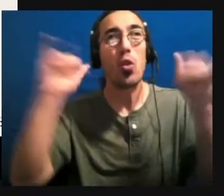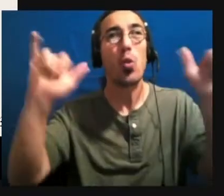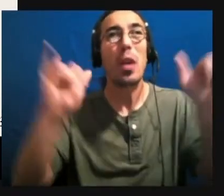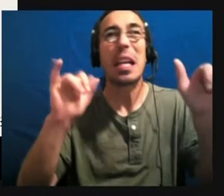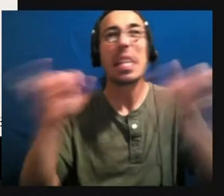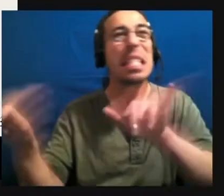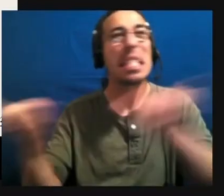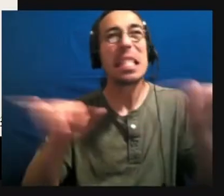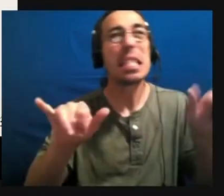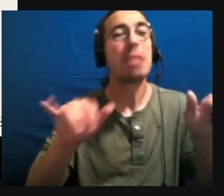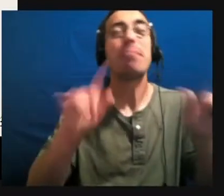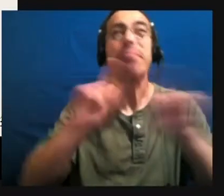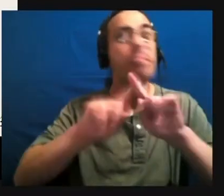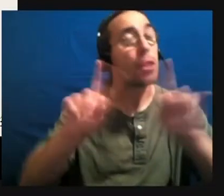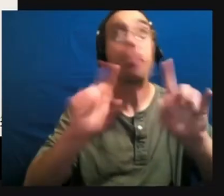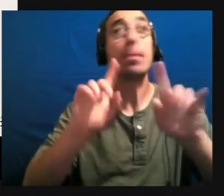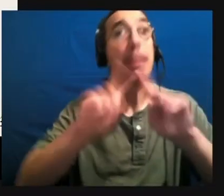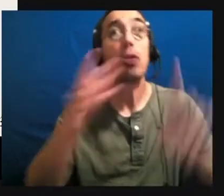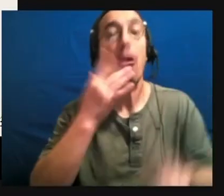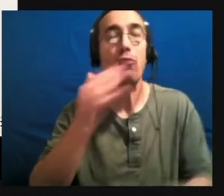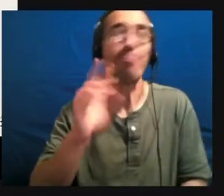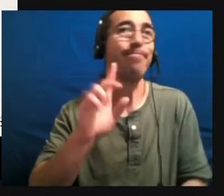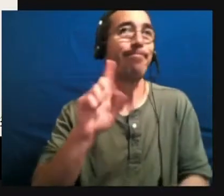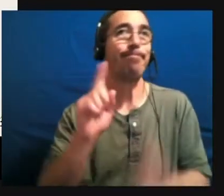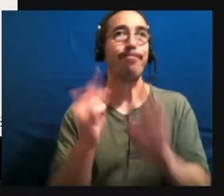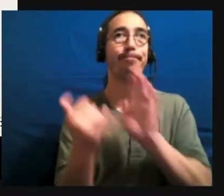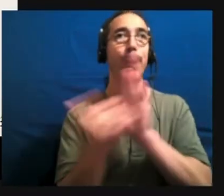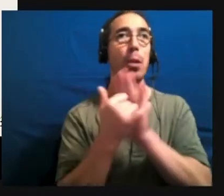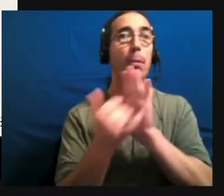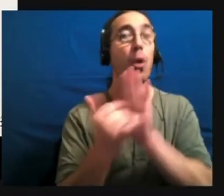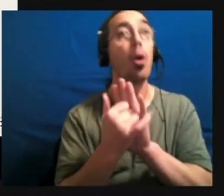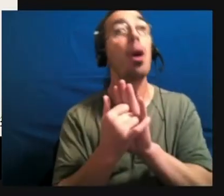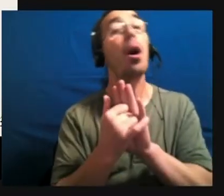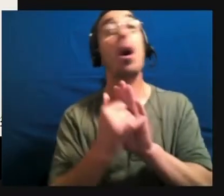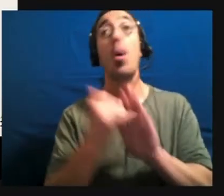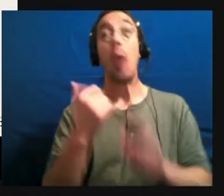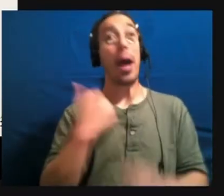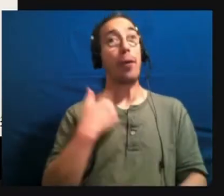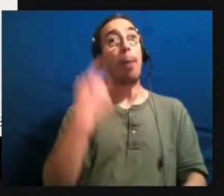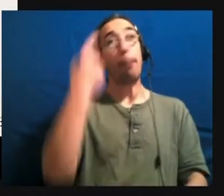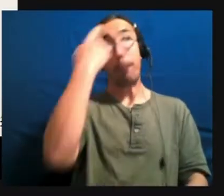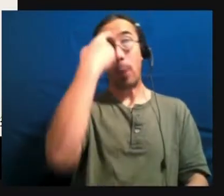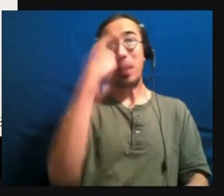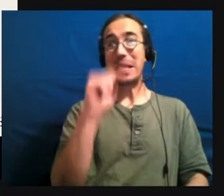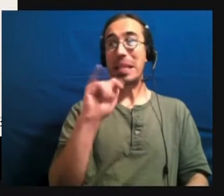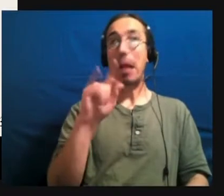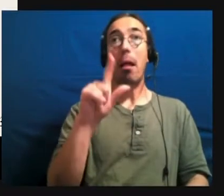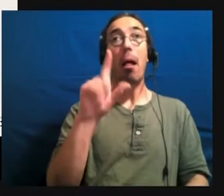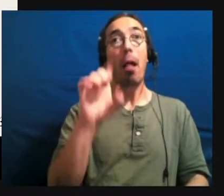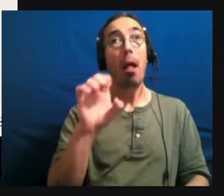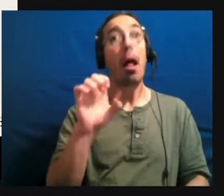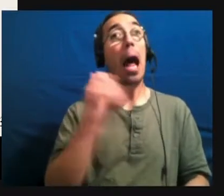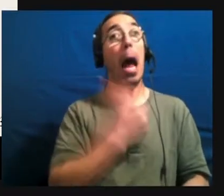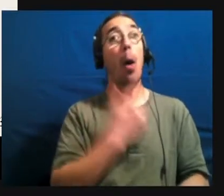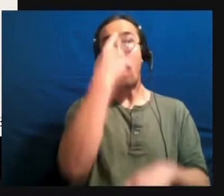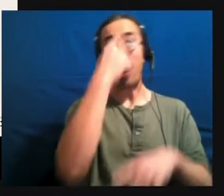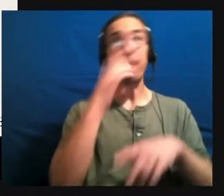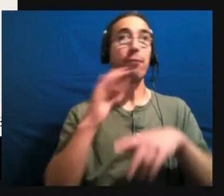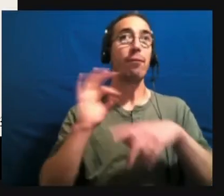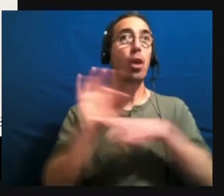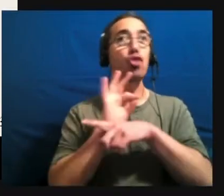Um, so, so we have a brain style. We have a way that our brains function and